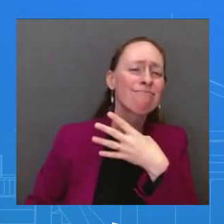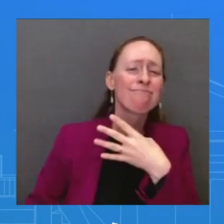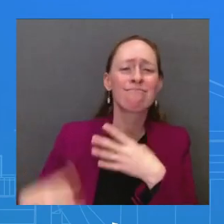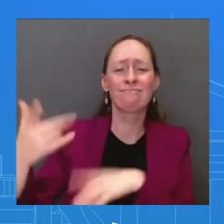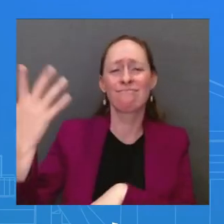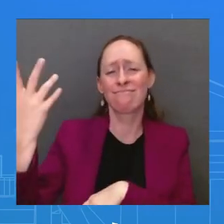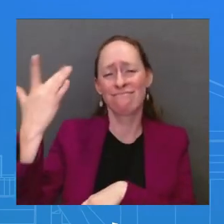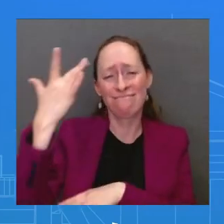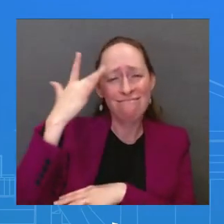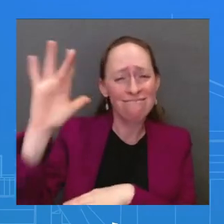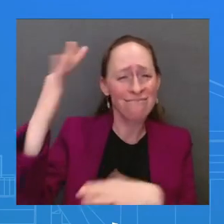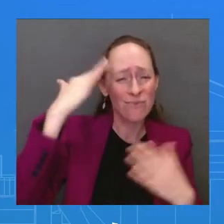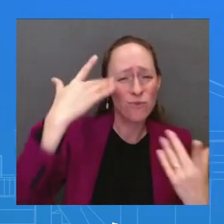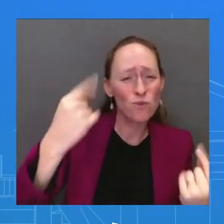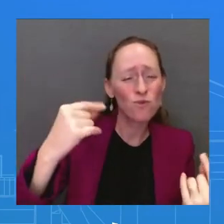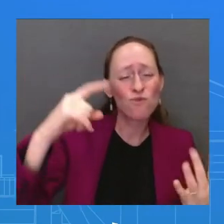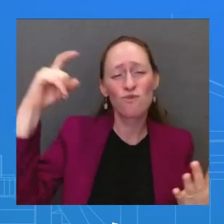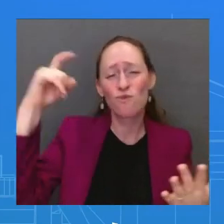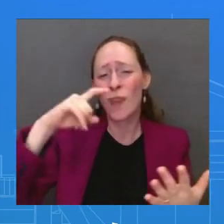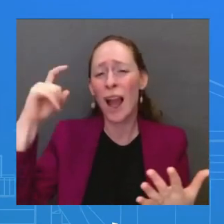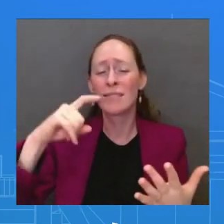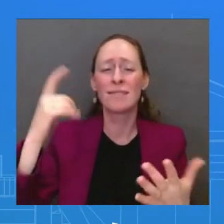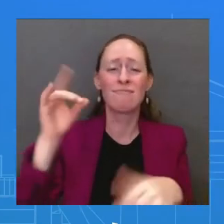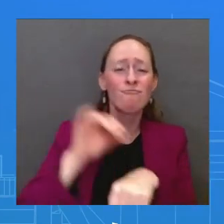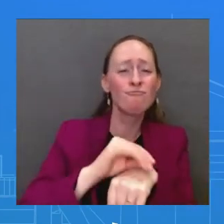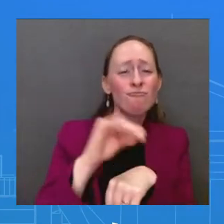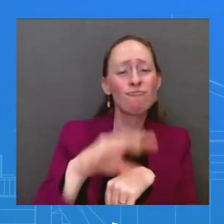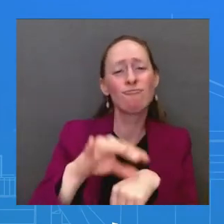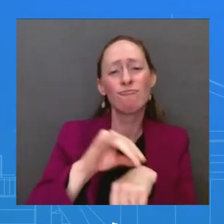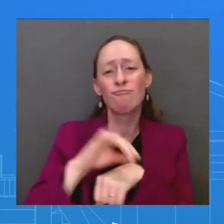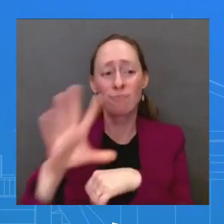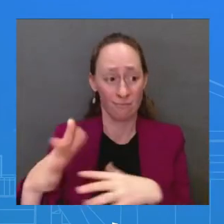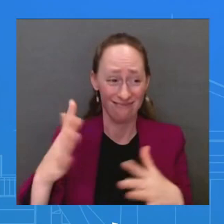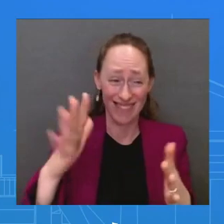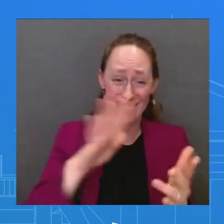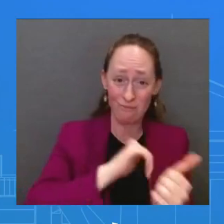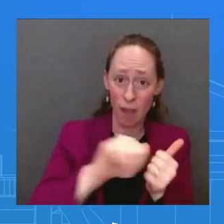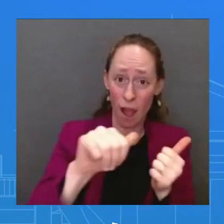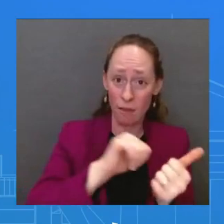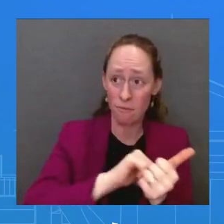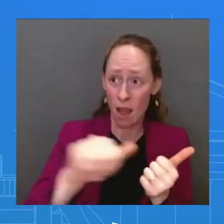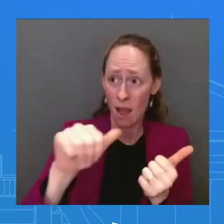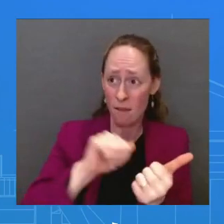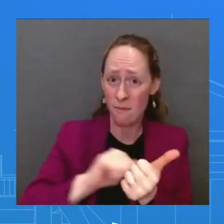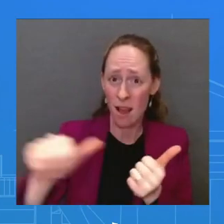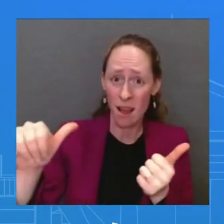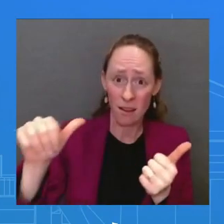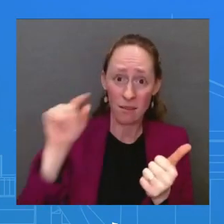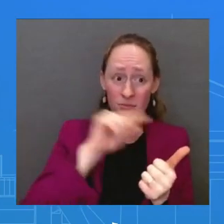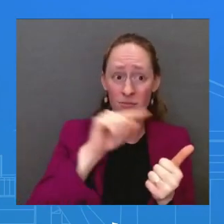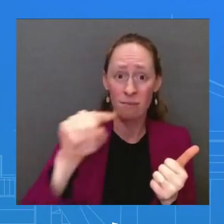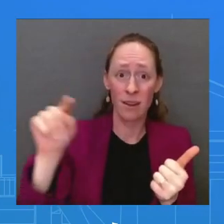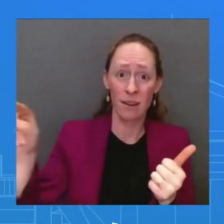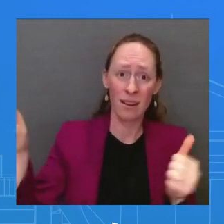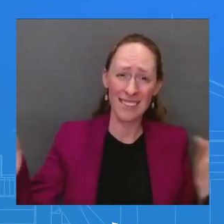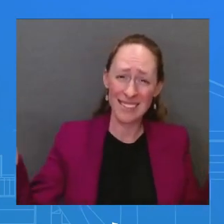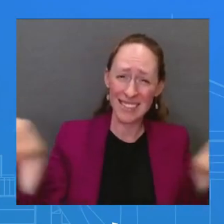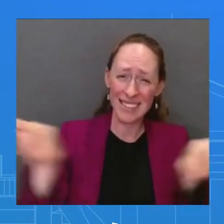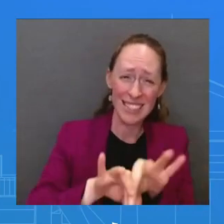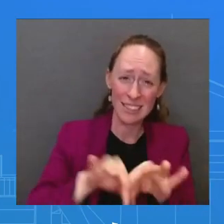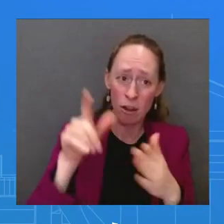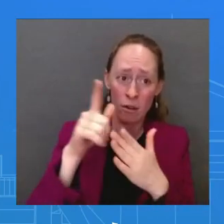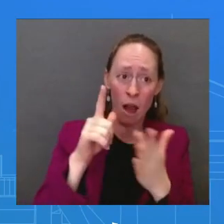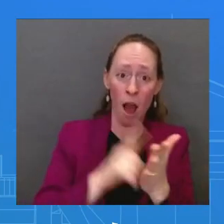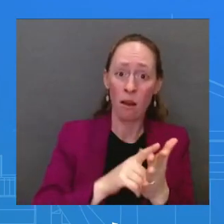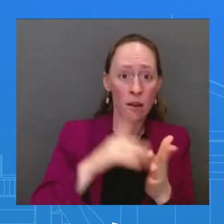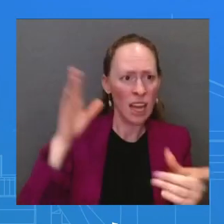action and has delivered in historic pieces of legislation. And that's important. When the last guy who was in this